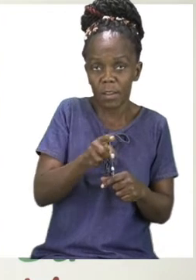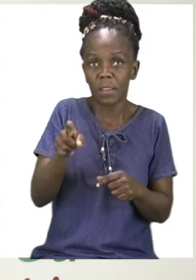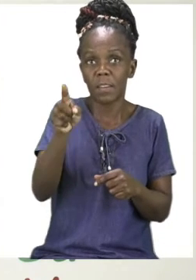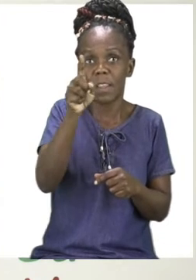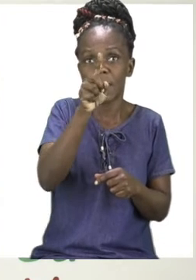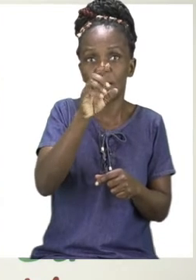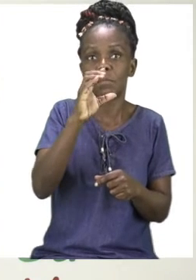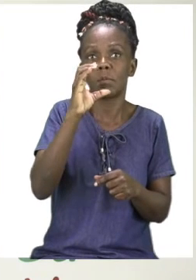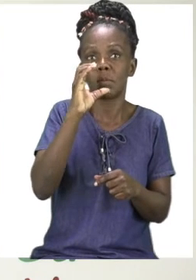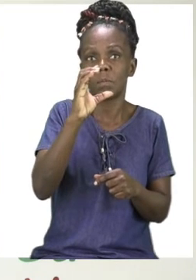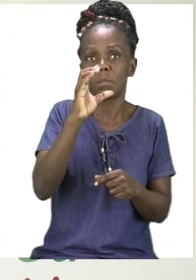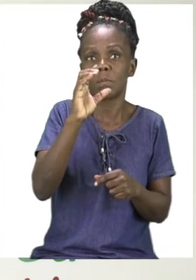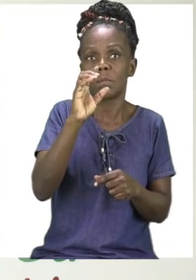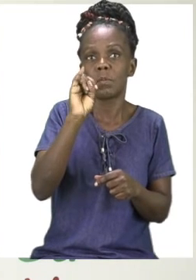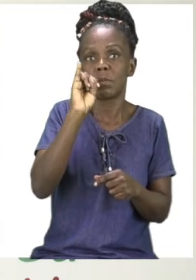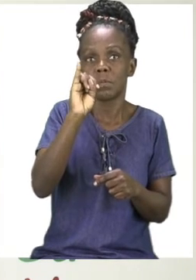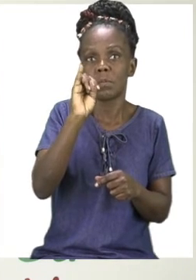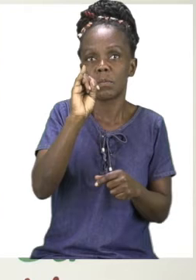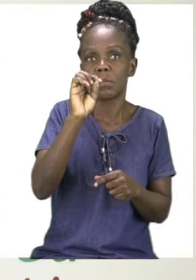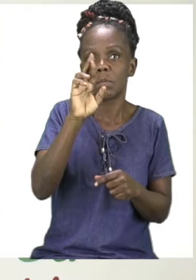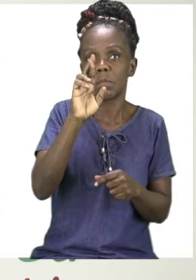let's say circle.